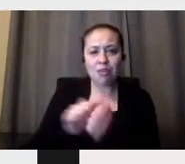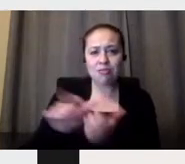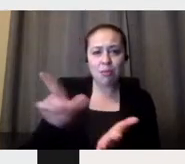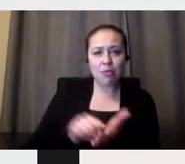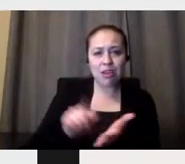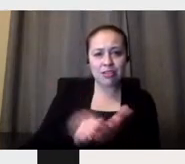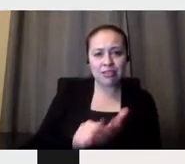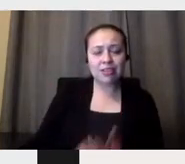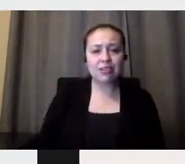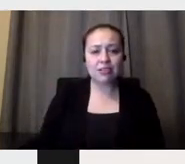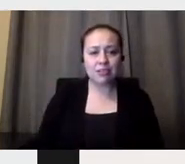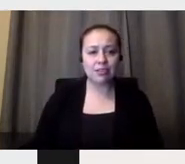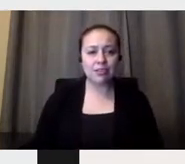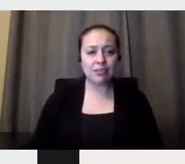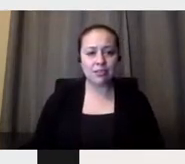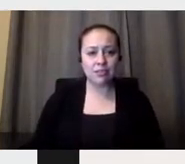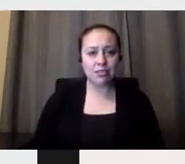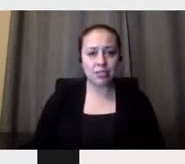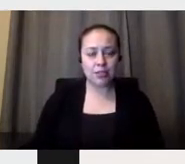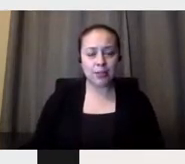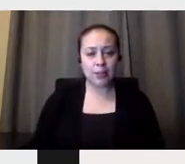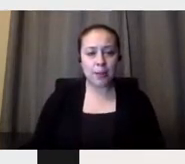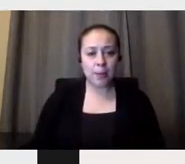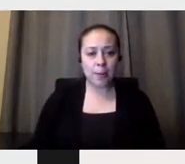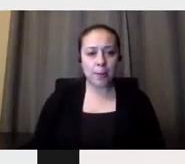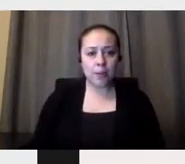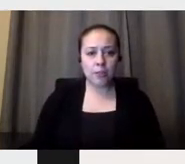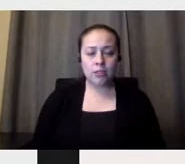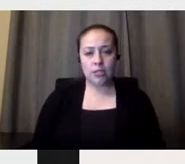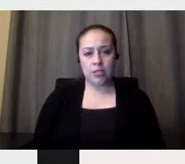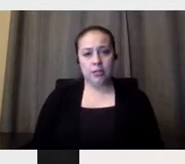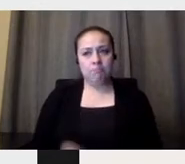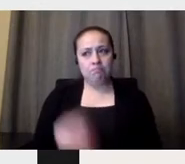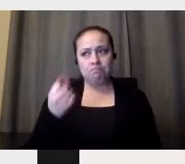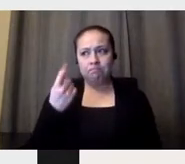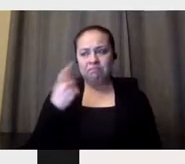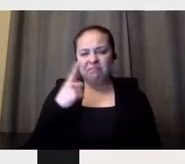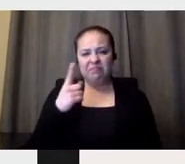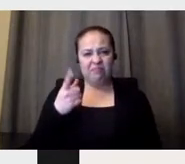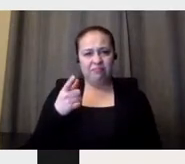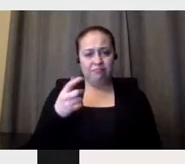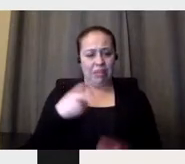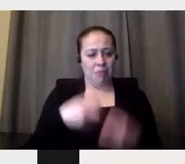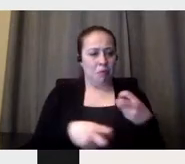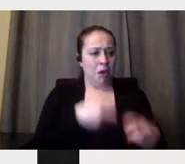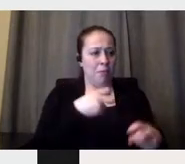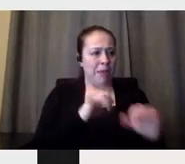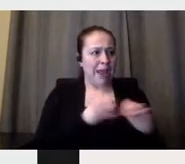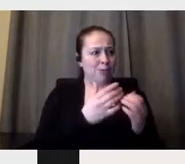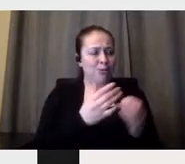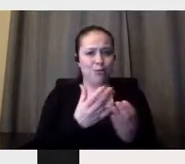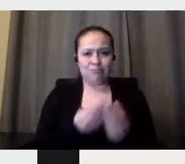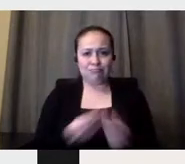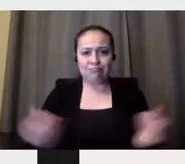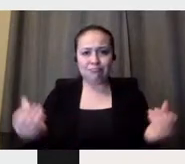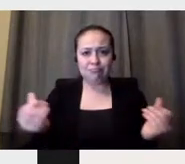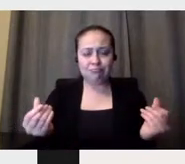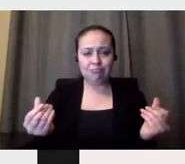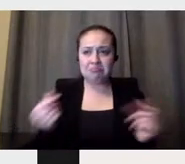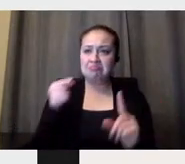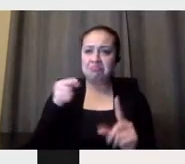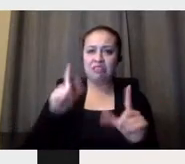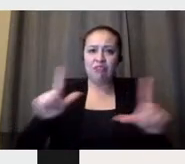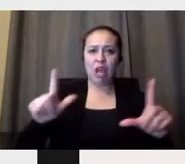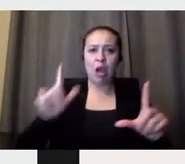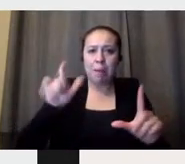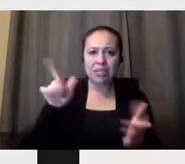to be in order to find a solution to this problem. Because what he's going to say, you know, this flyer cannot be printed. Well,